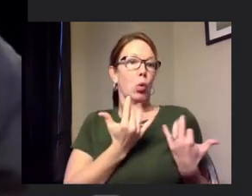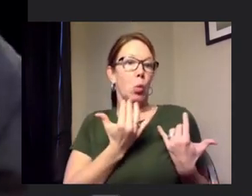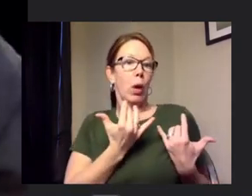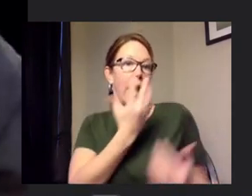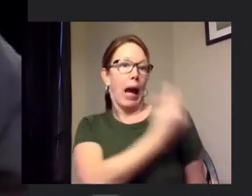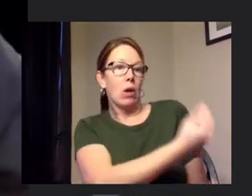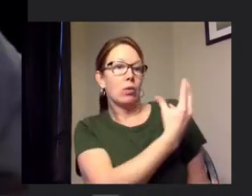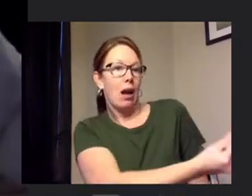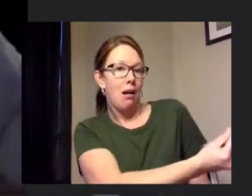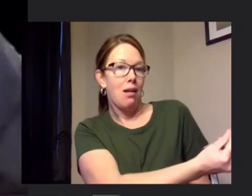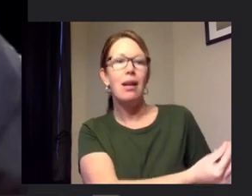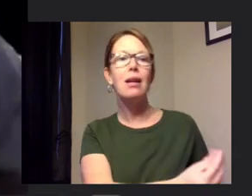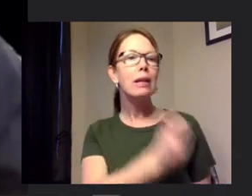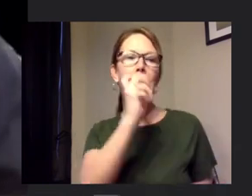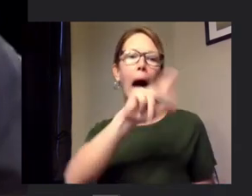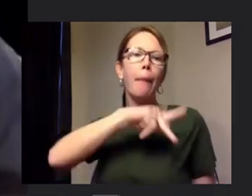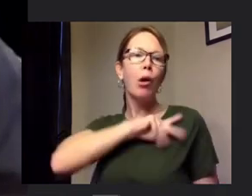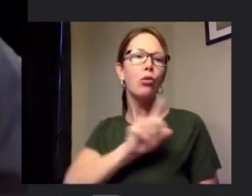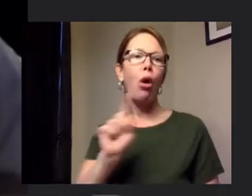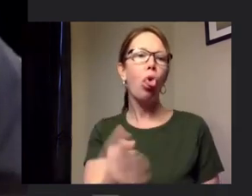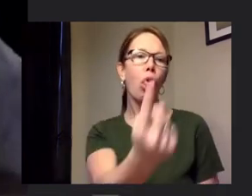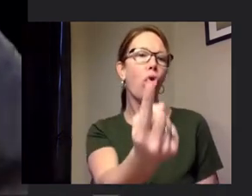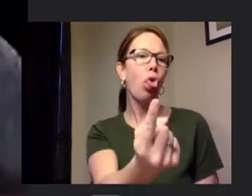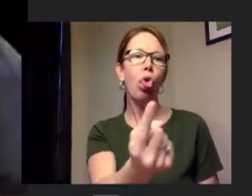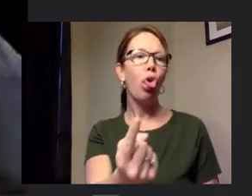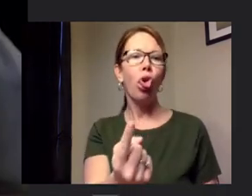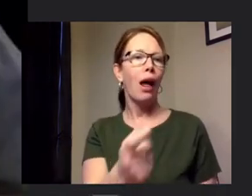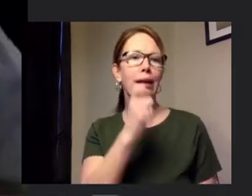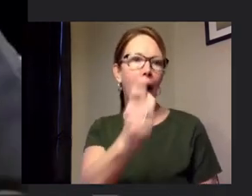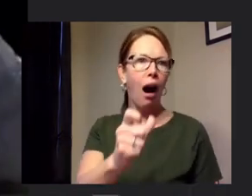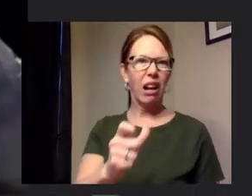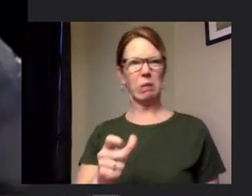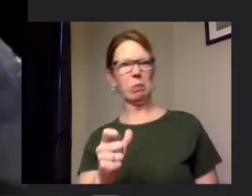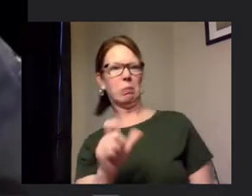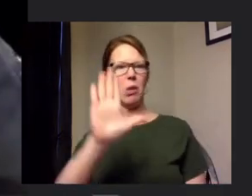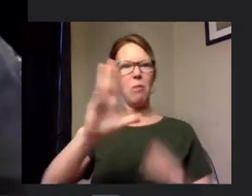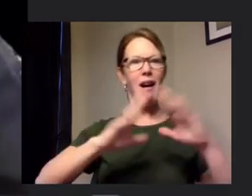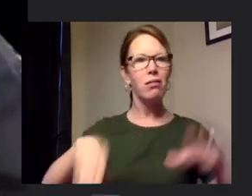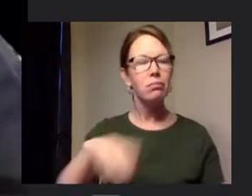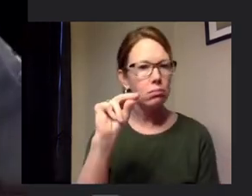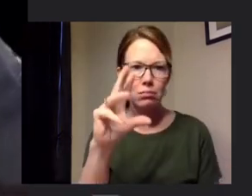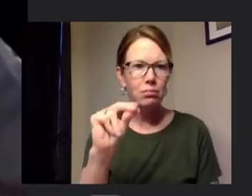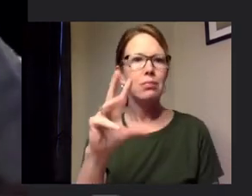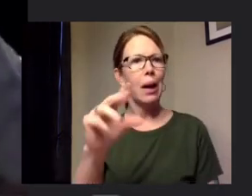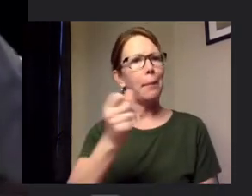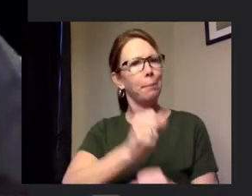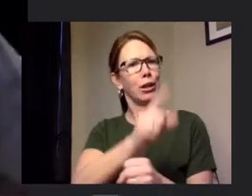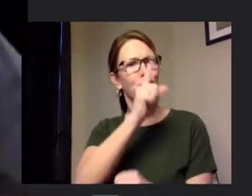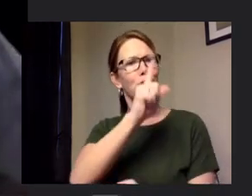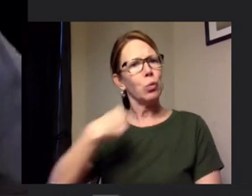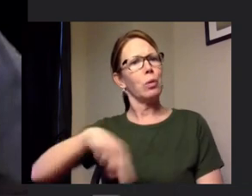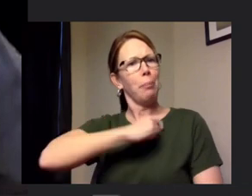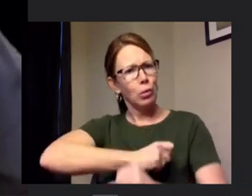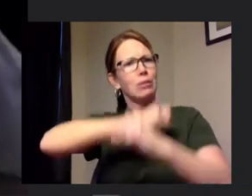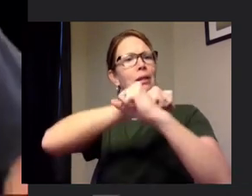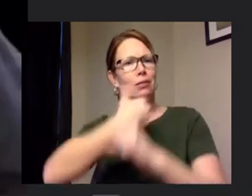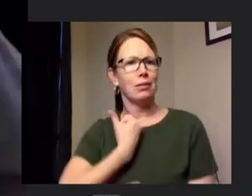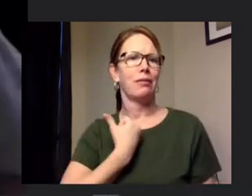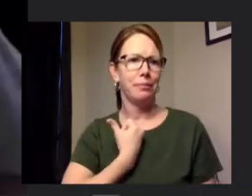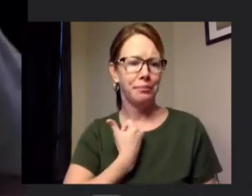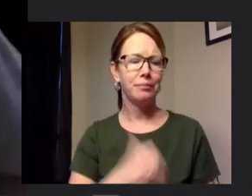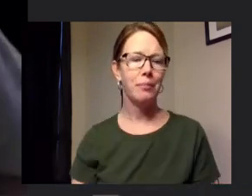it personally it's not a comment on your housekeeping or anything else like that um it's just a protection measure um